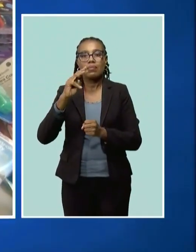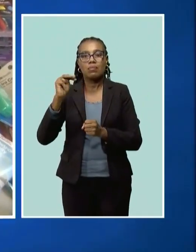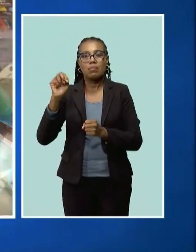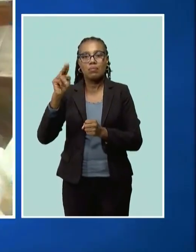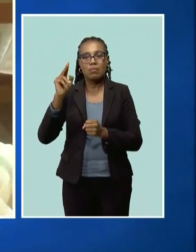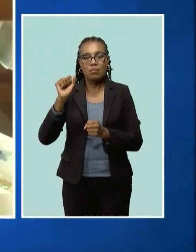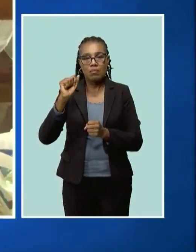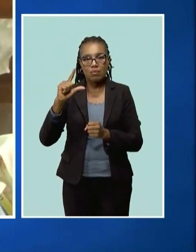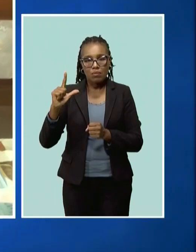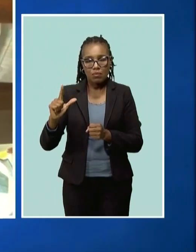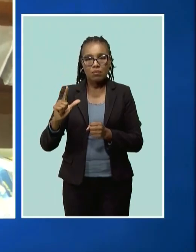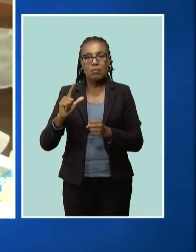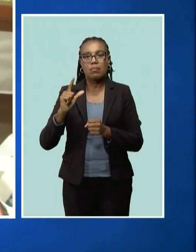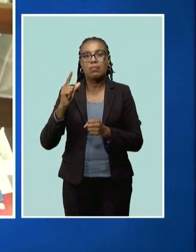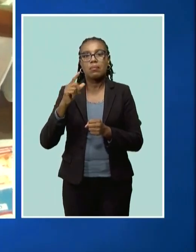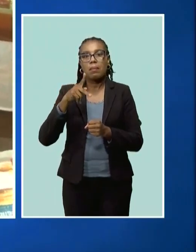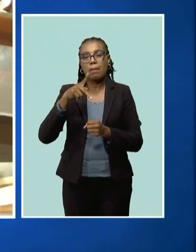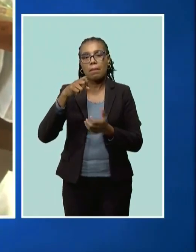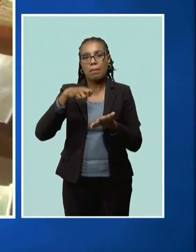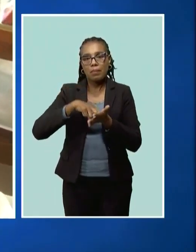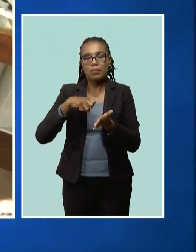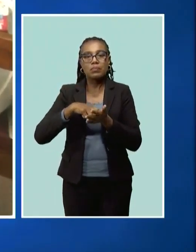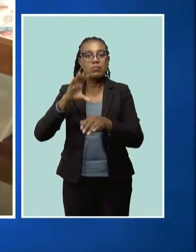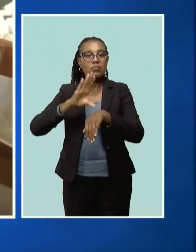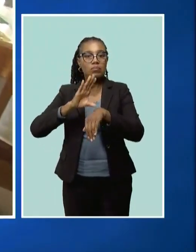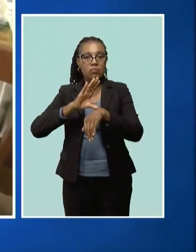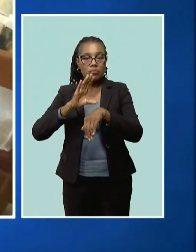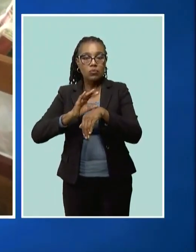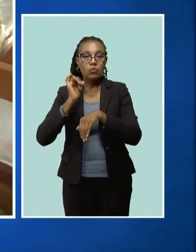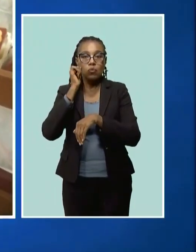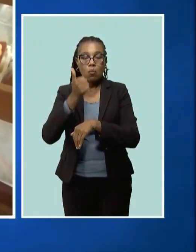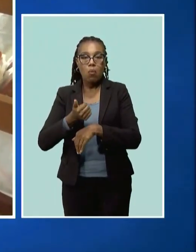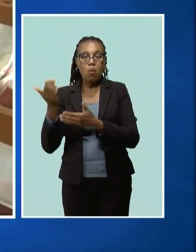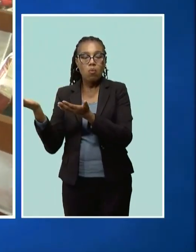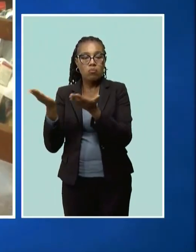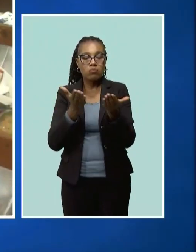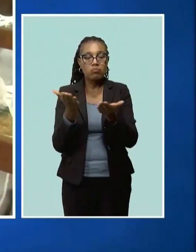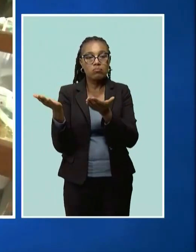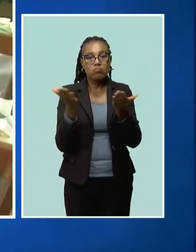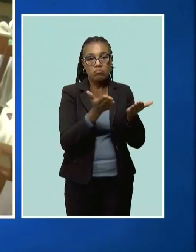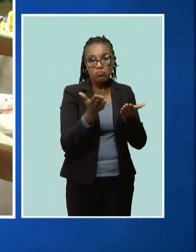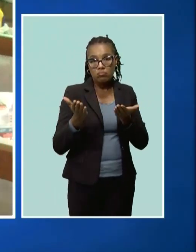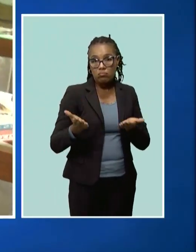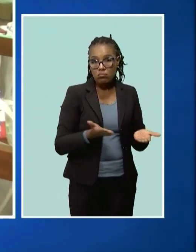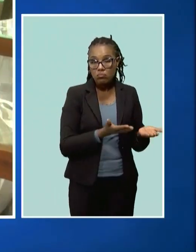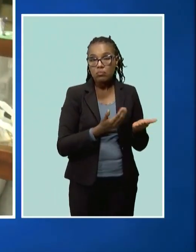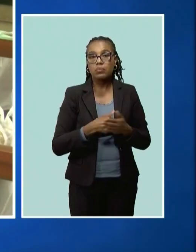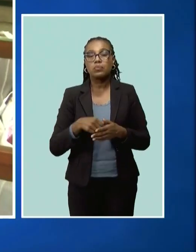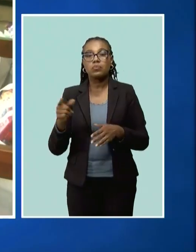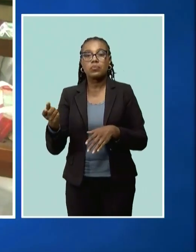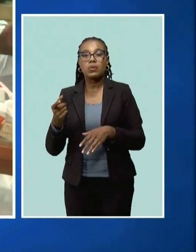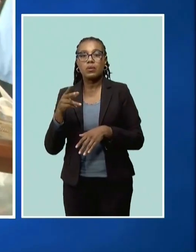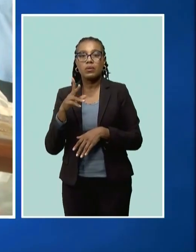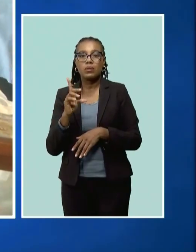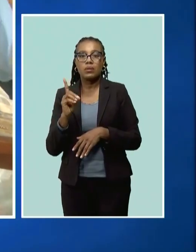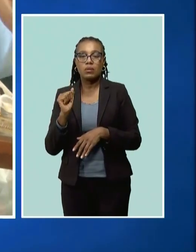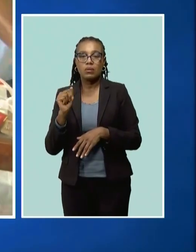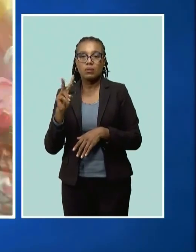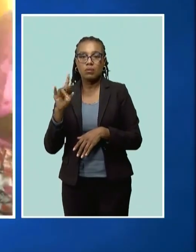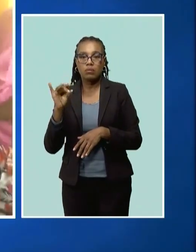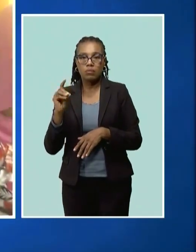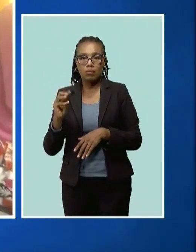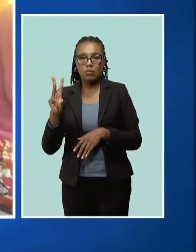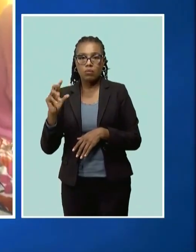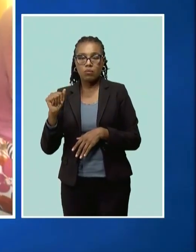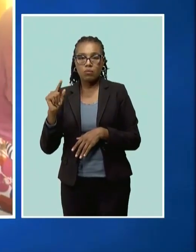in Bloomsbury, St. Thomas, to distribute the items tomorrow. Barbadian David Watts, the pastor of the U.S.-based church, says